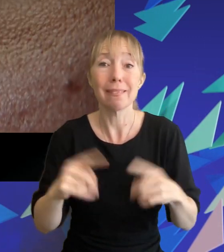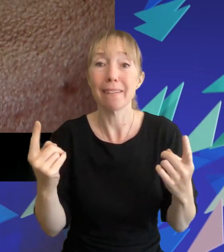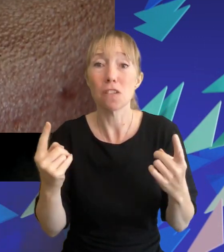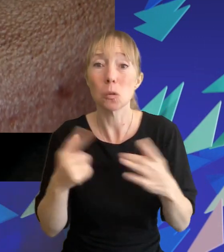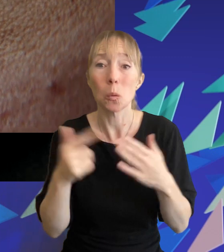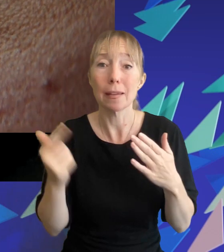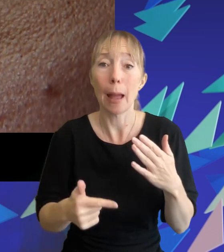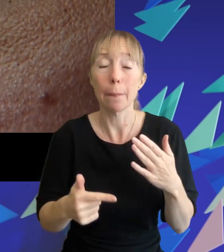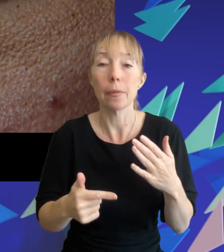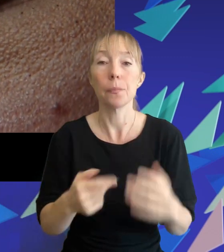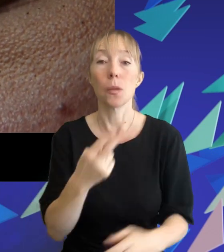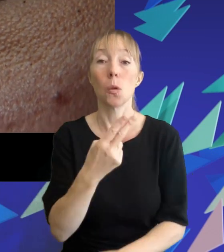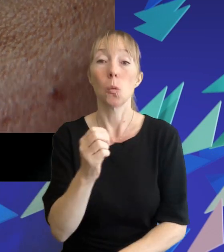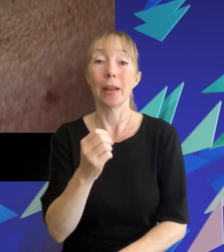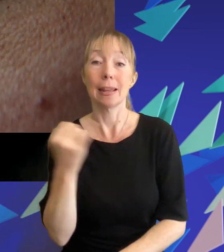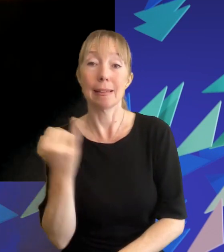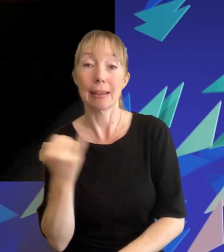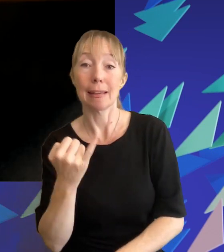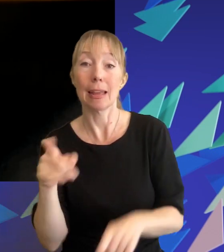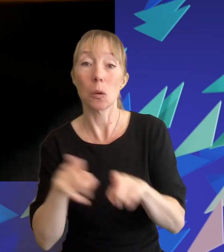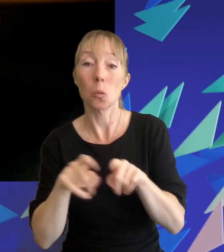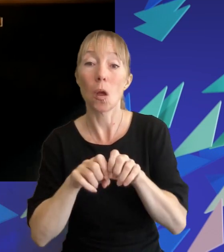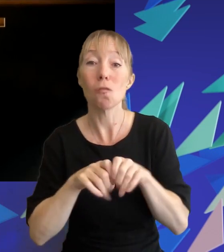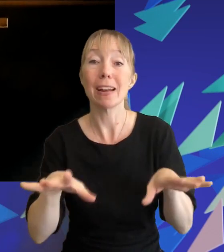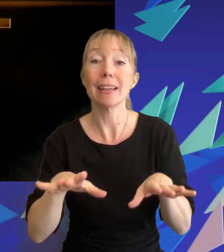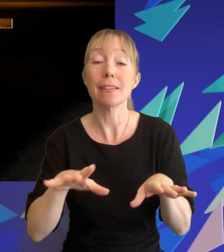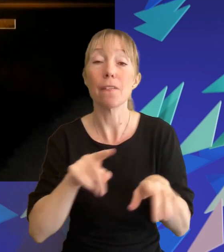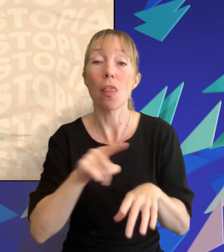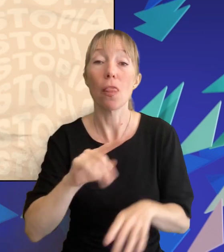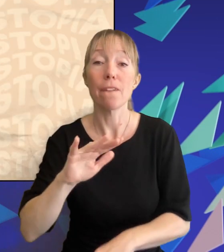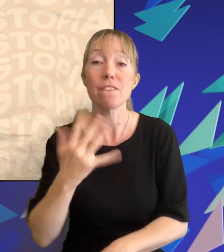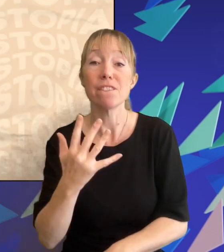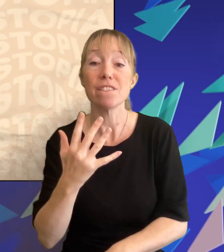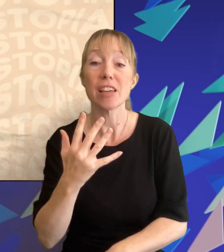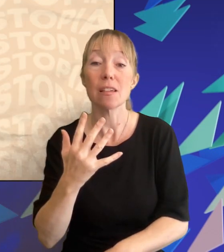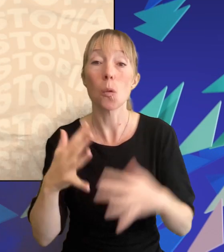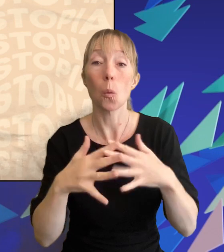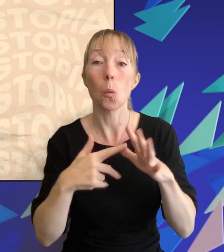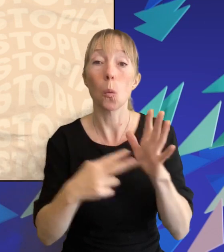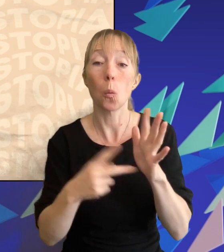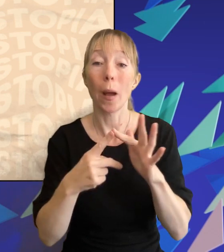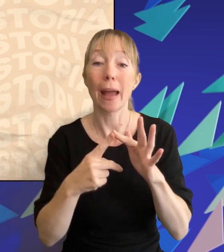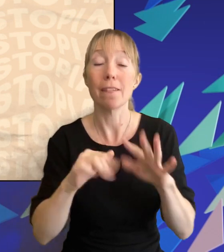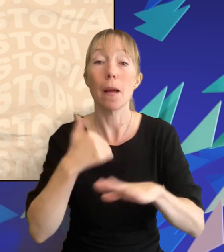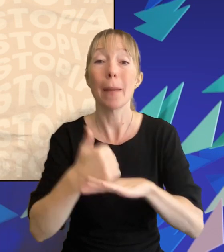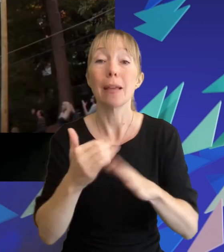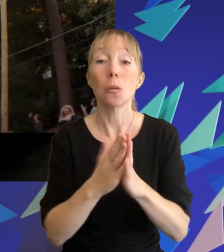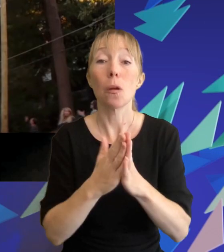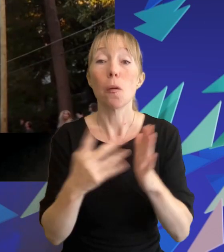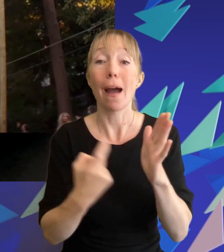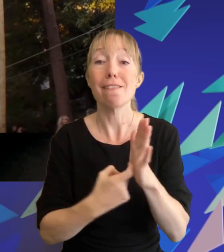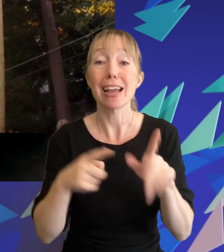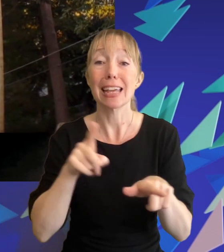themes 2016 also saw the release of the fifth wave a film based on the novel of the same name by rick yancey which